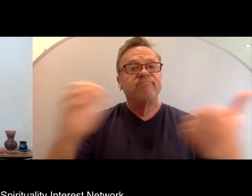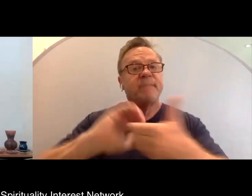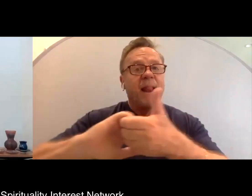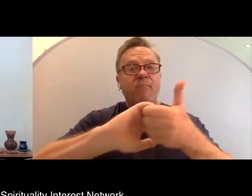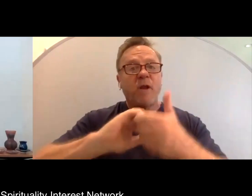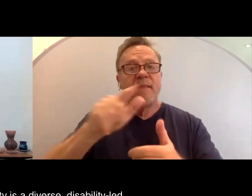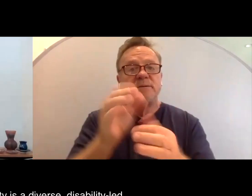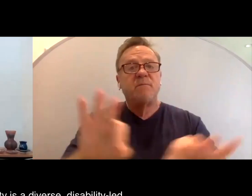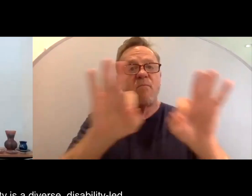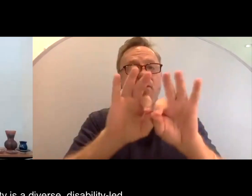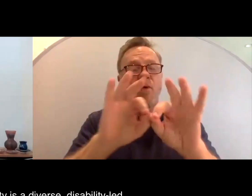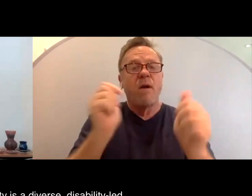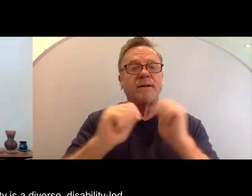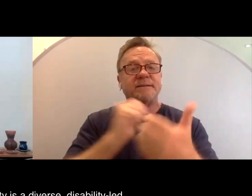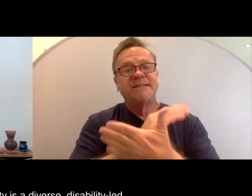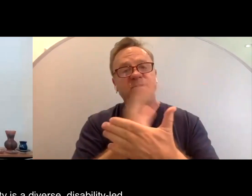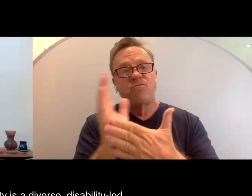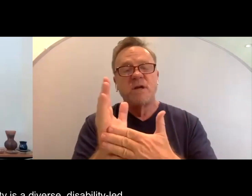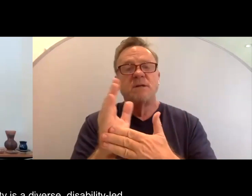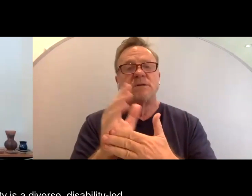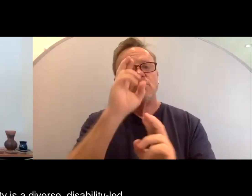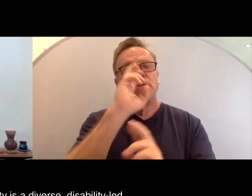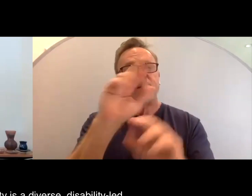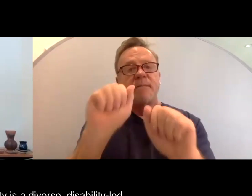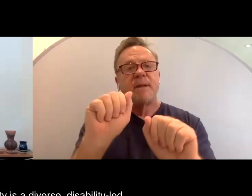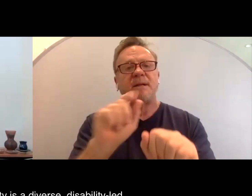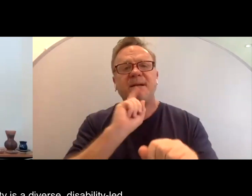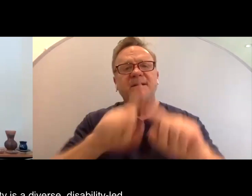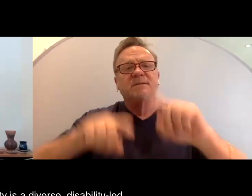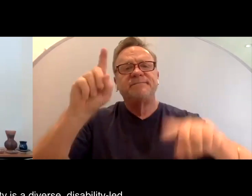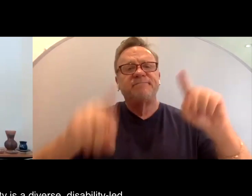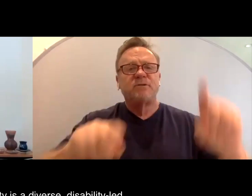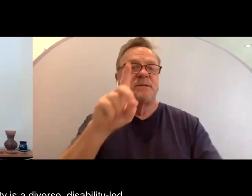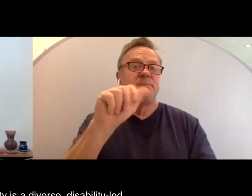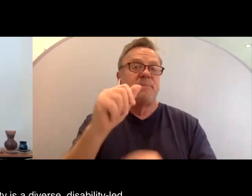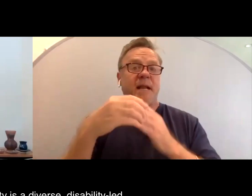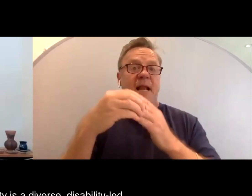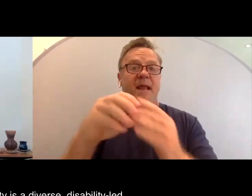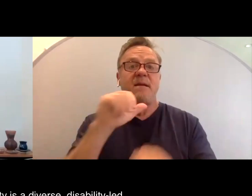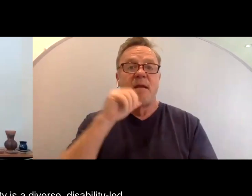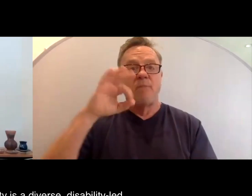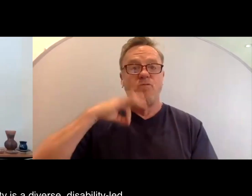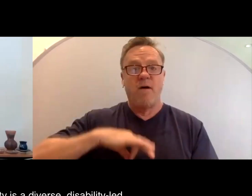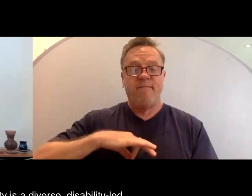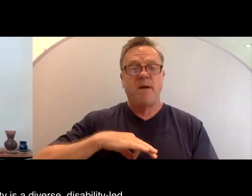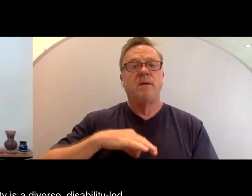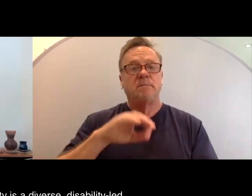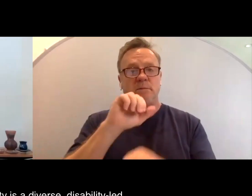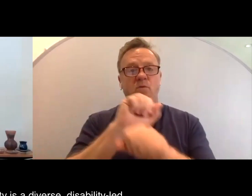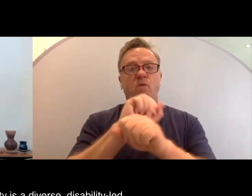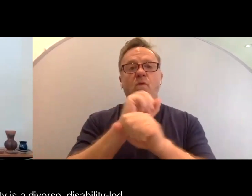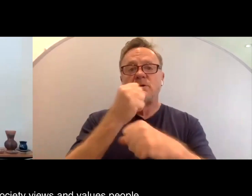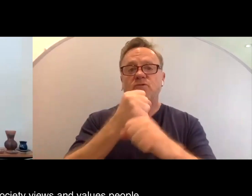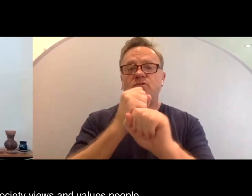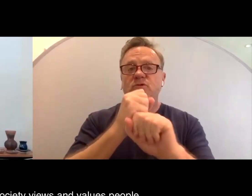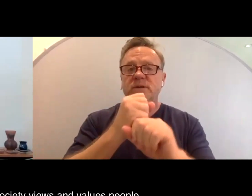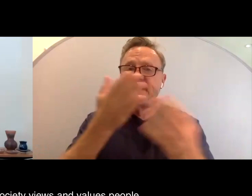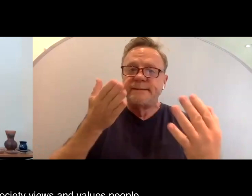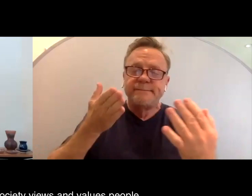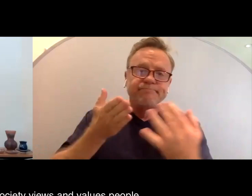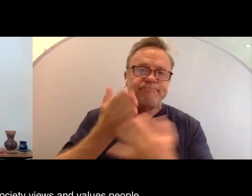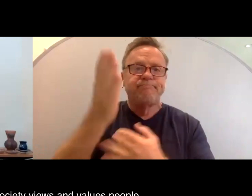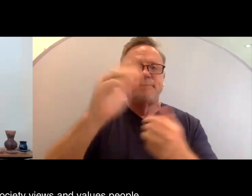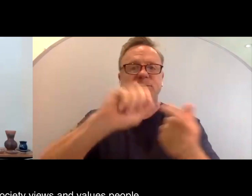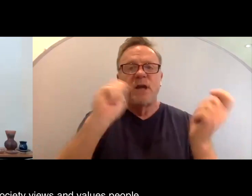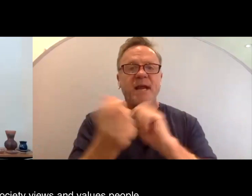this important series. Respectability is a diverse, disability-led nonprofit that works to create systemic change in